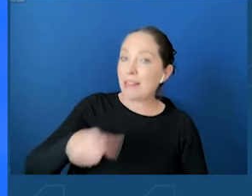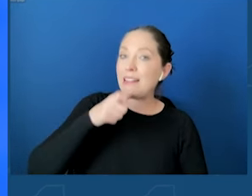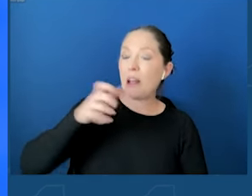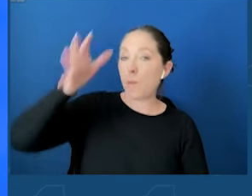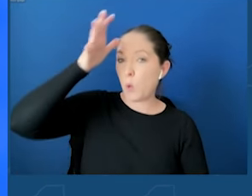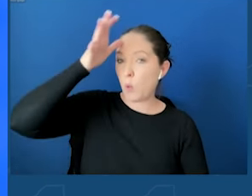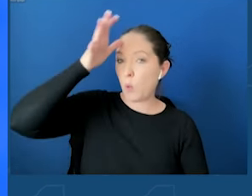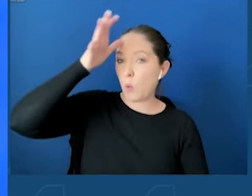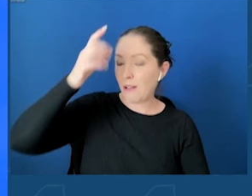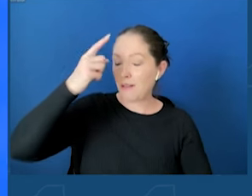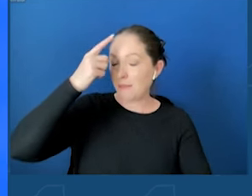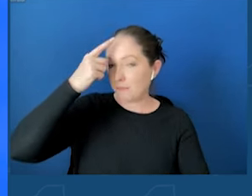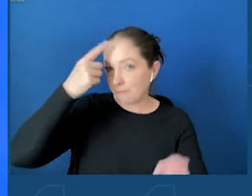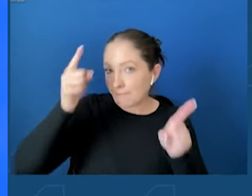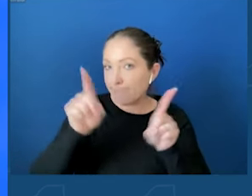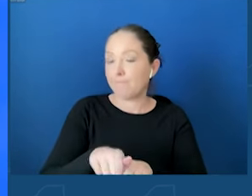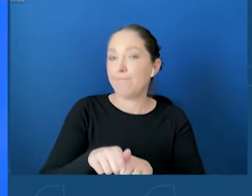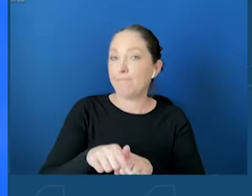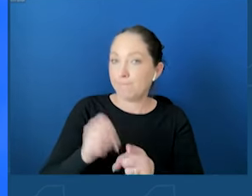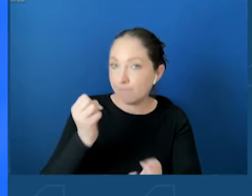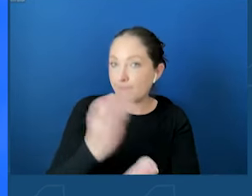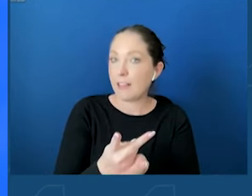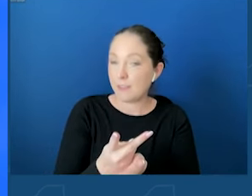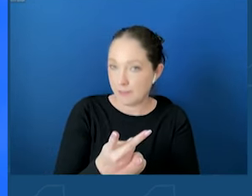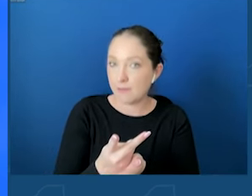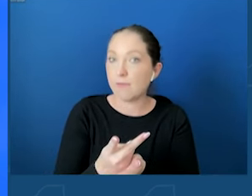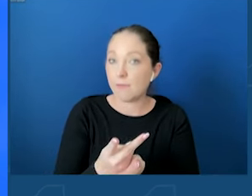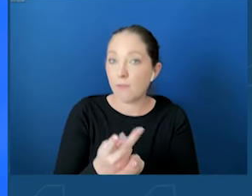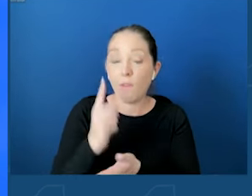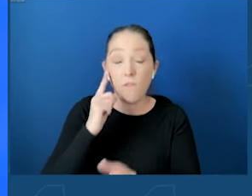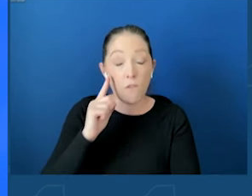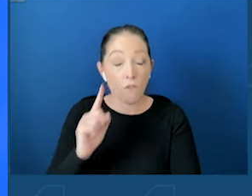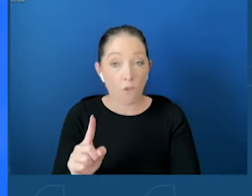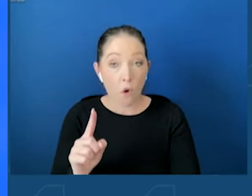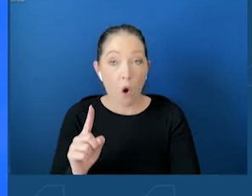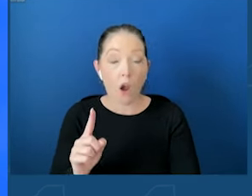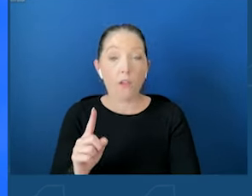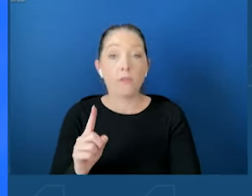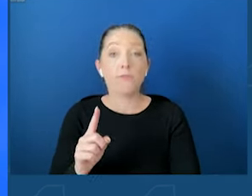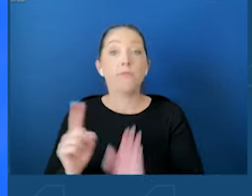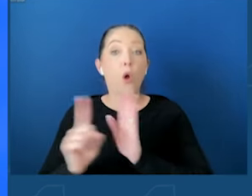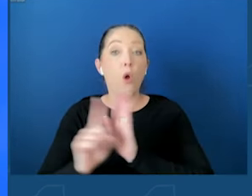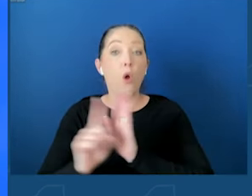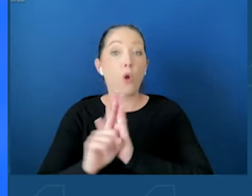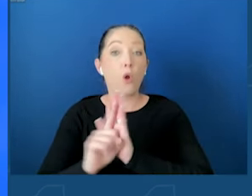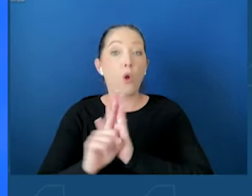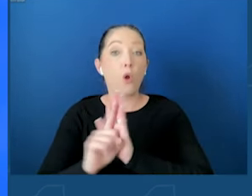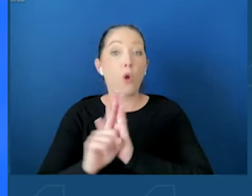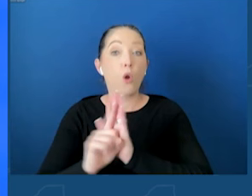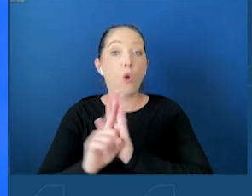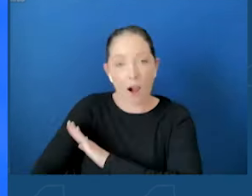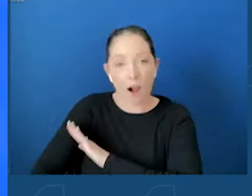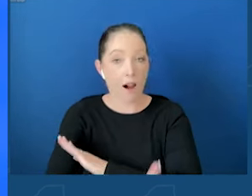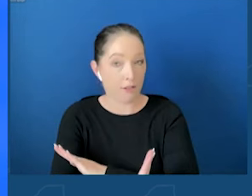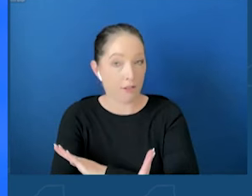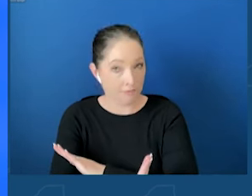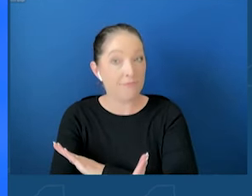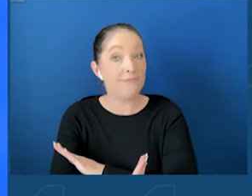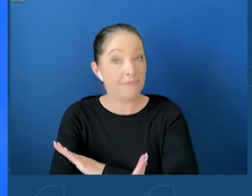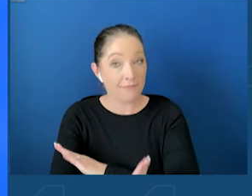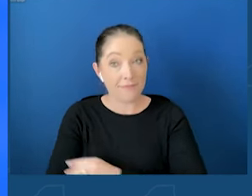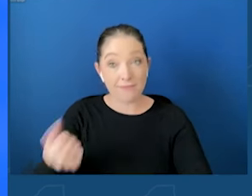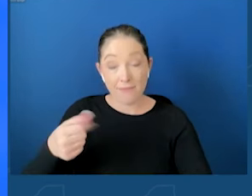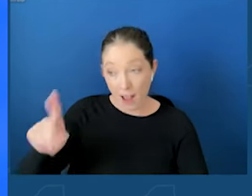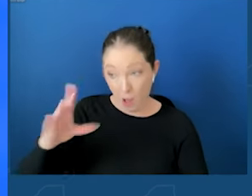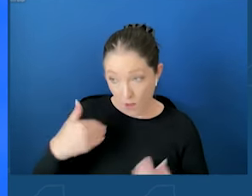Parental consent for notifications overnight. Anybody have kids out there? Hear the